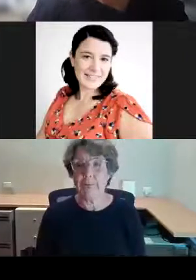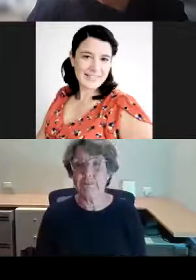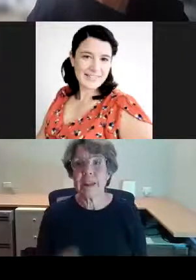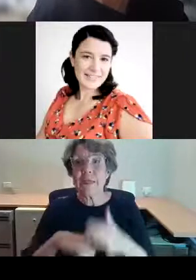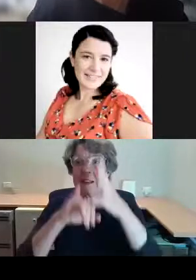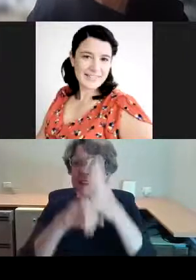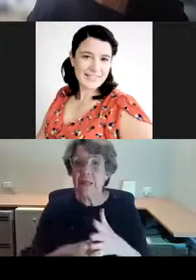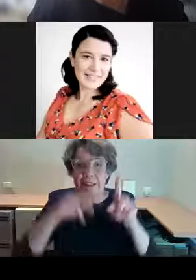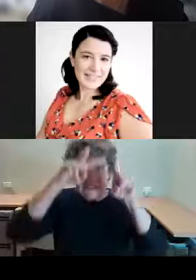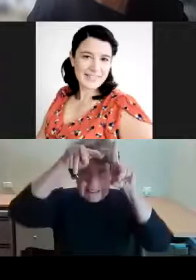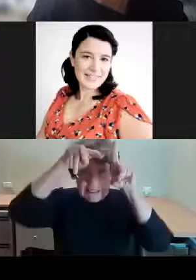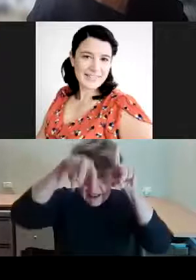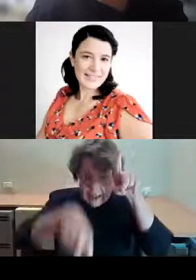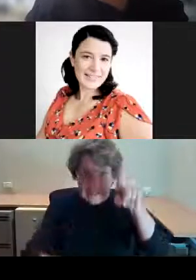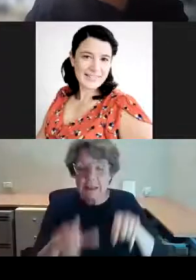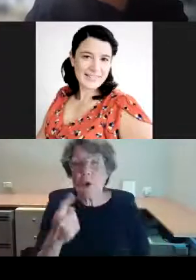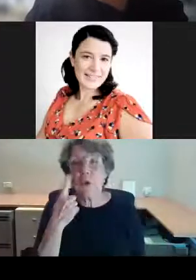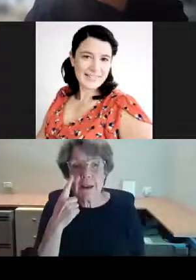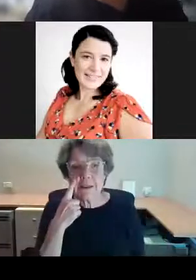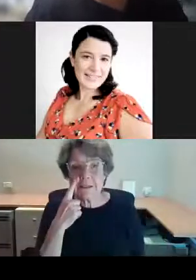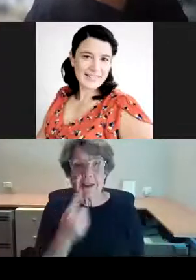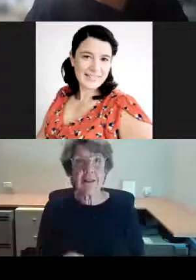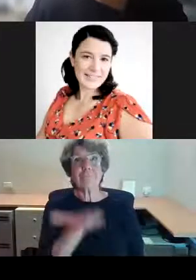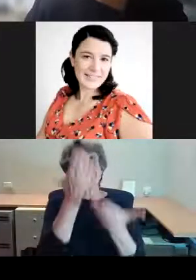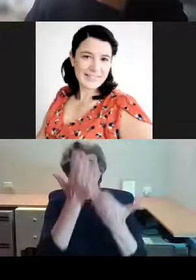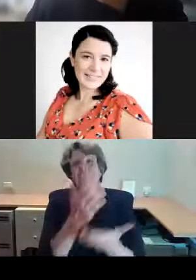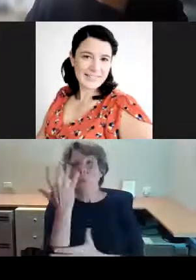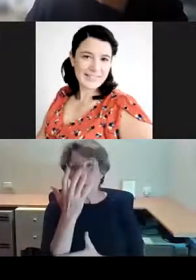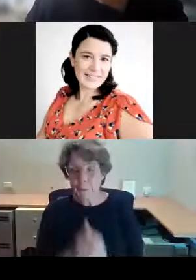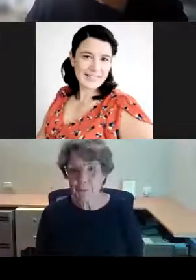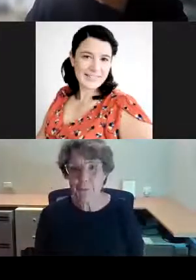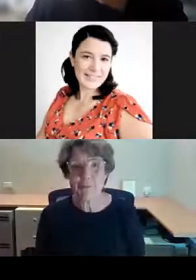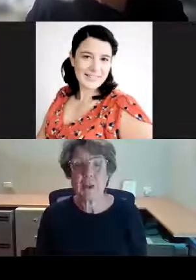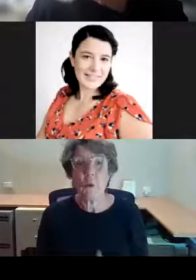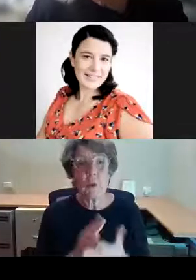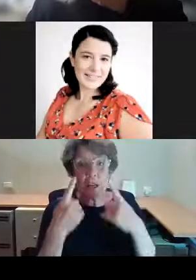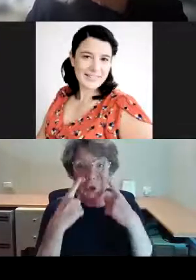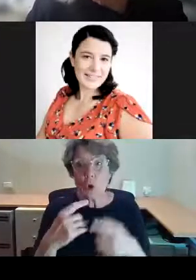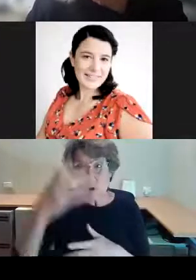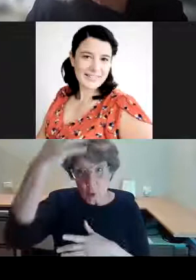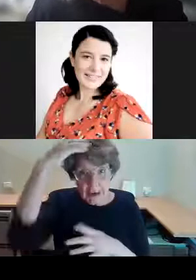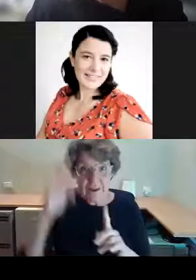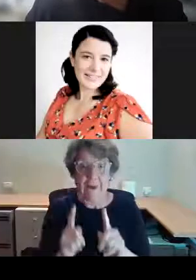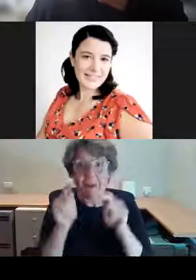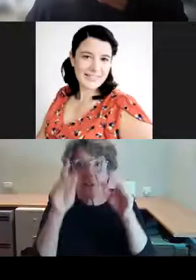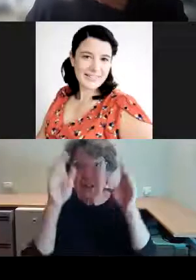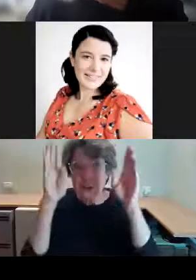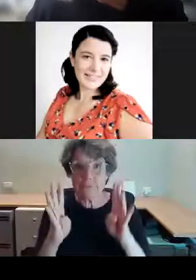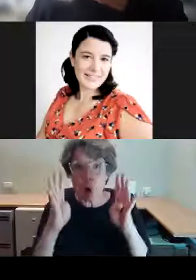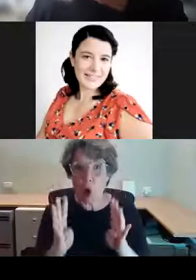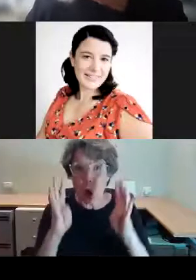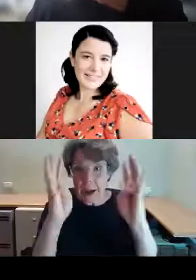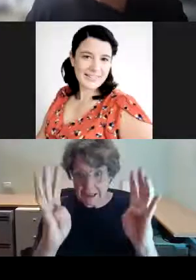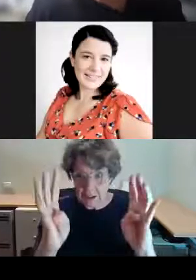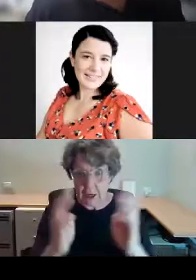where you can see it in all its glory. The painting depicts the Queen after her coronation. It was painted